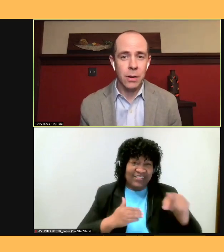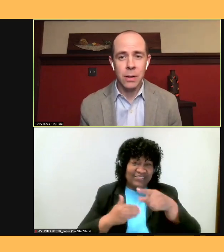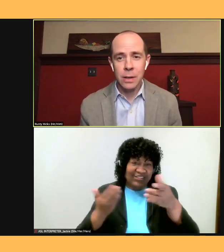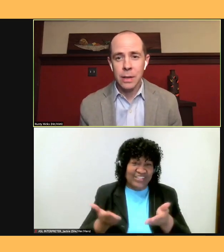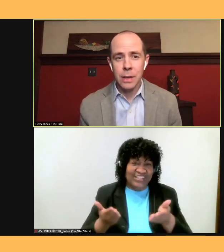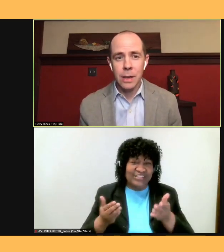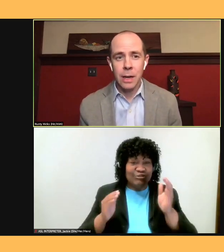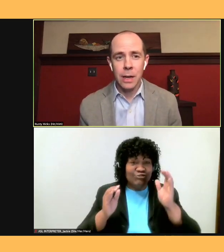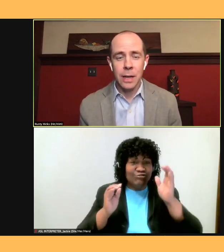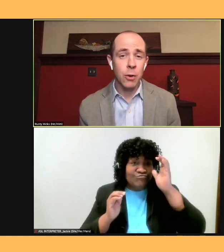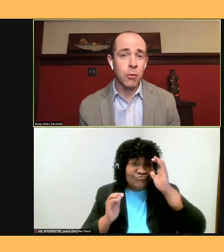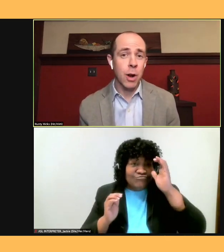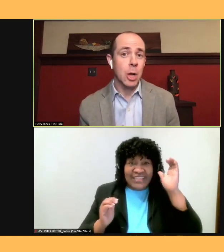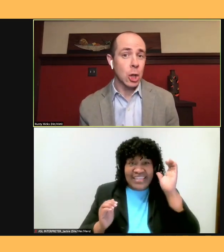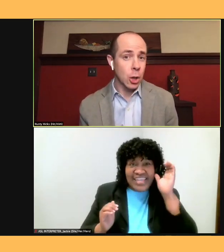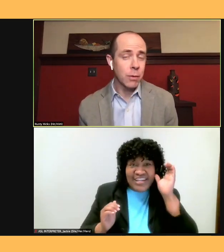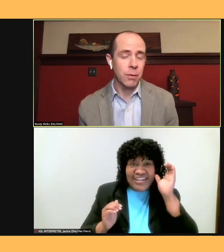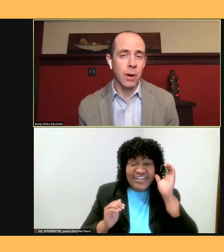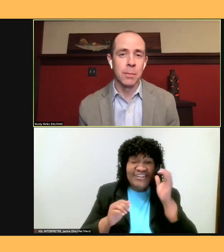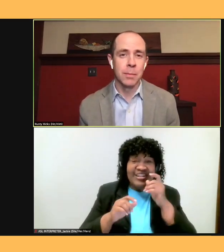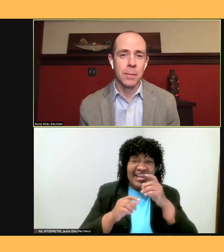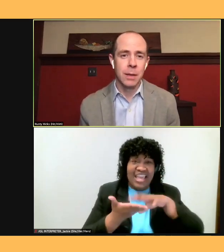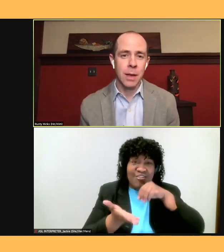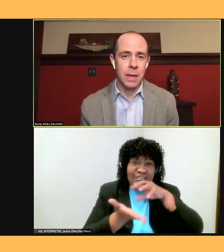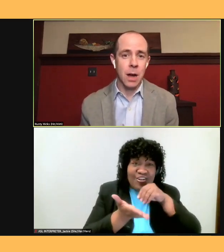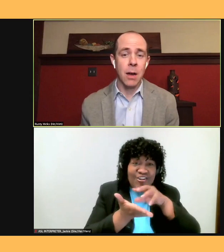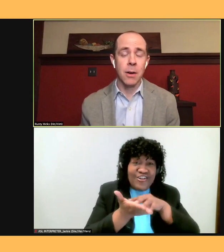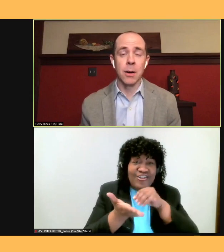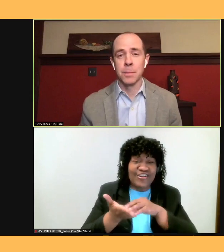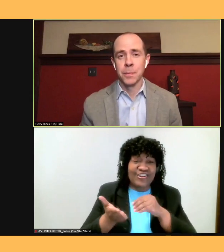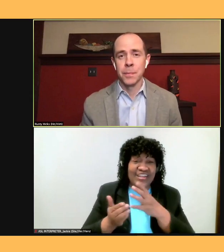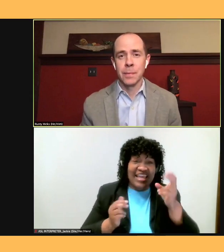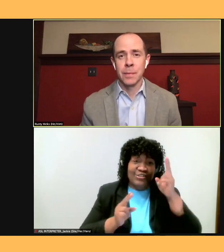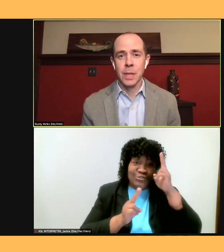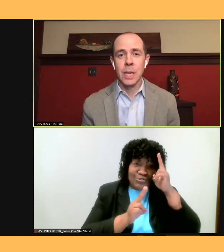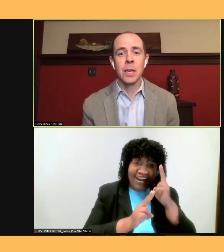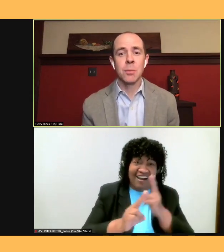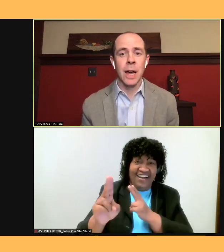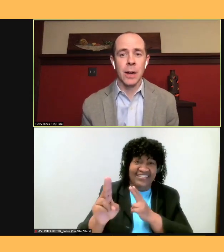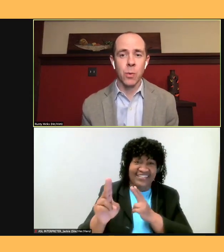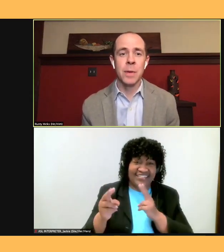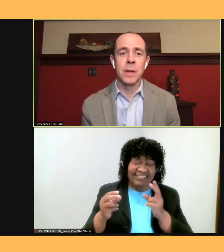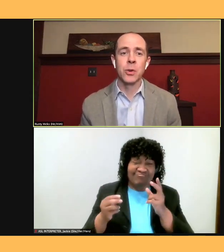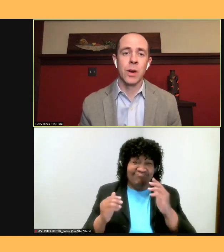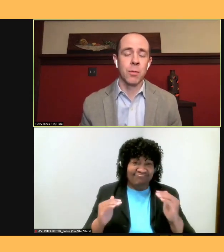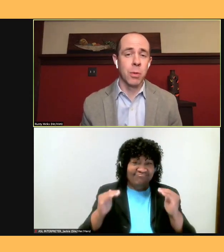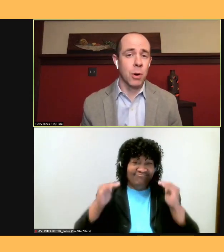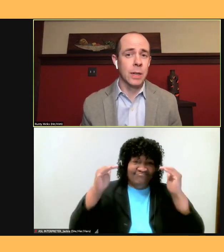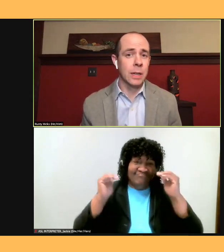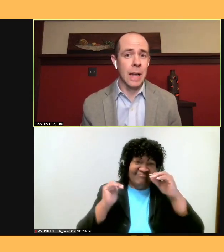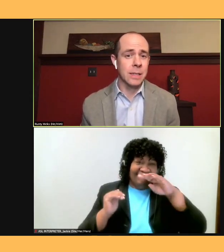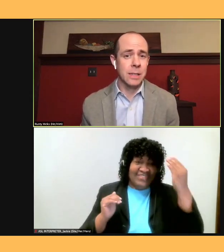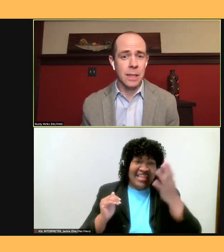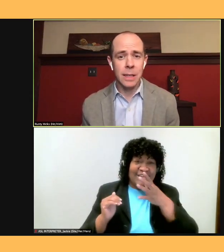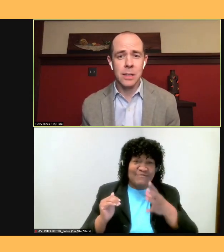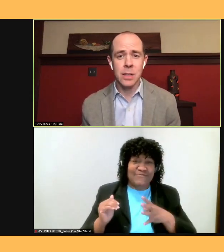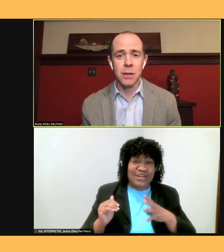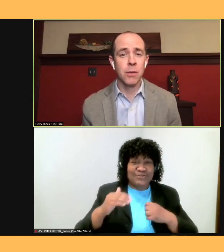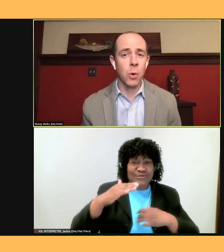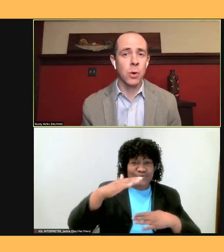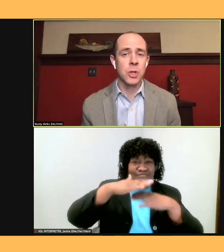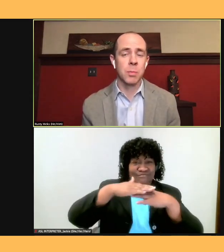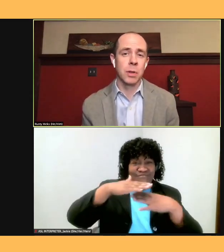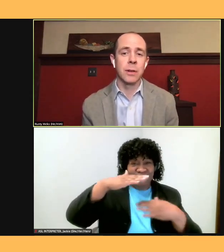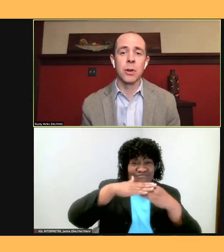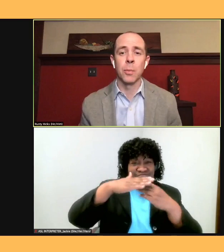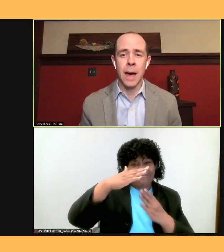Hear from, learn from, and to honor leading Black women who have broken glass ceilings and forged political